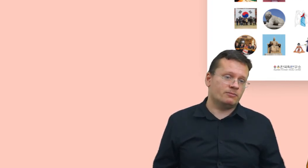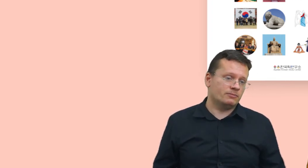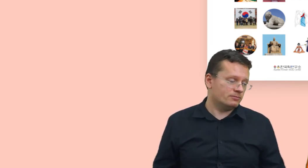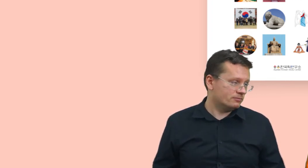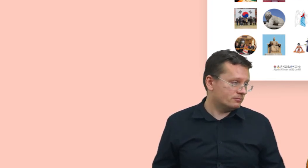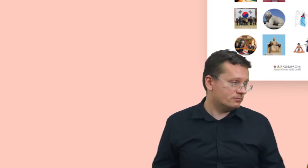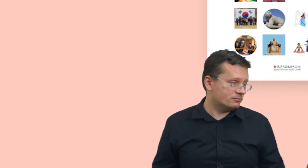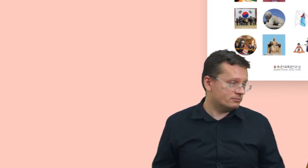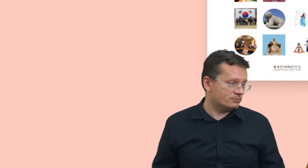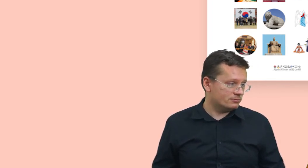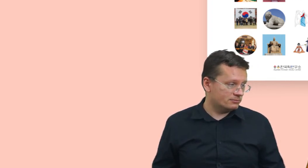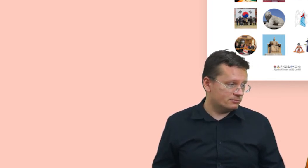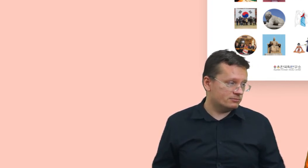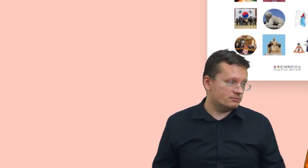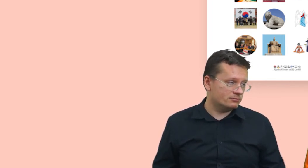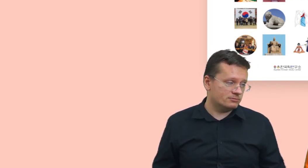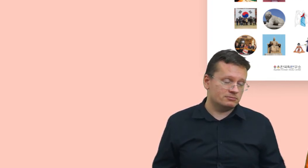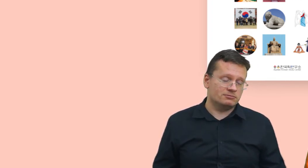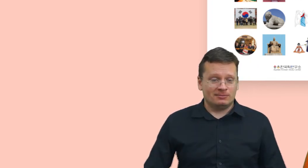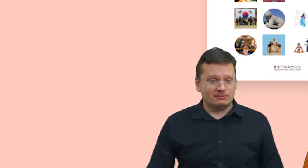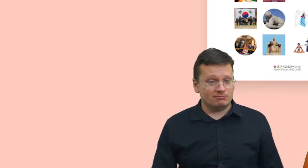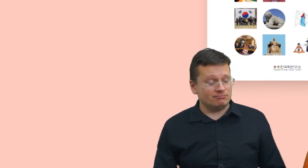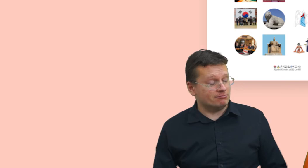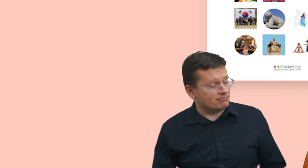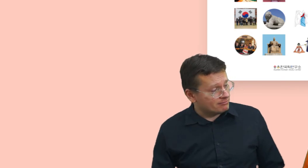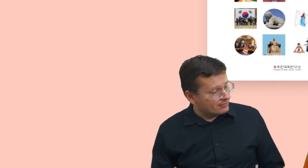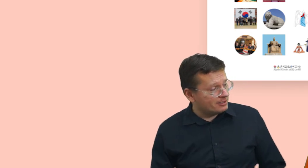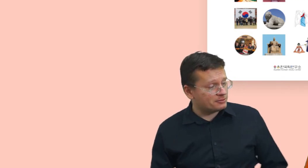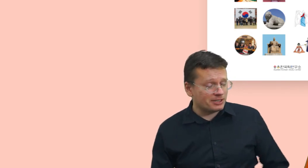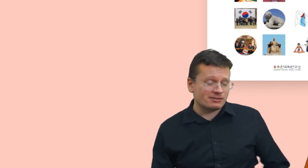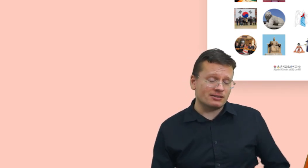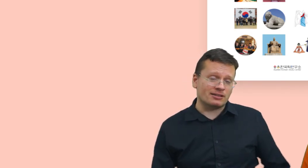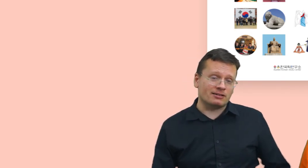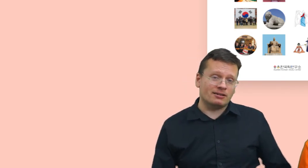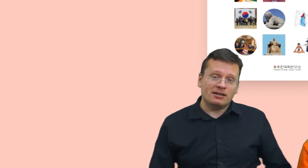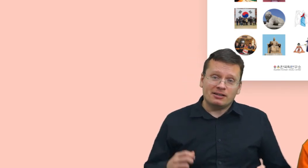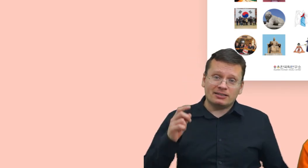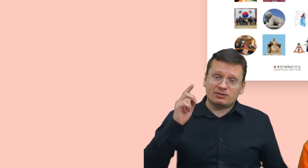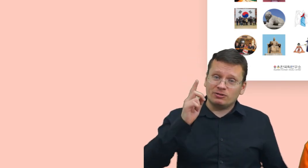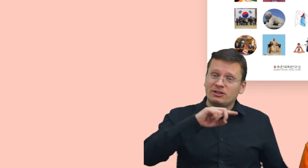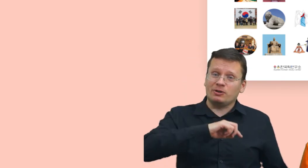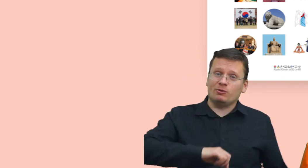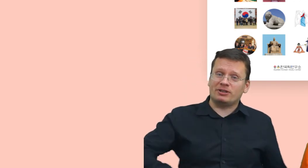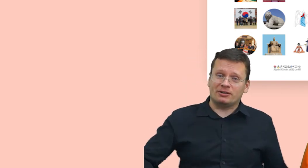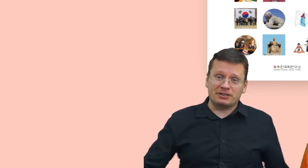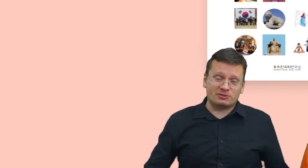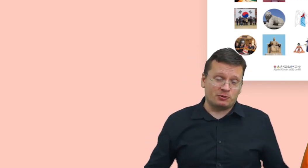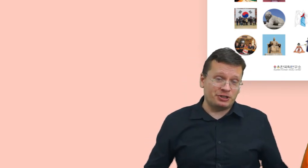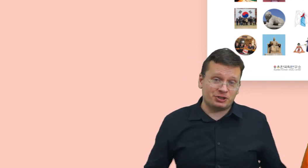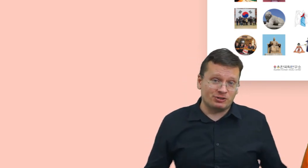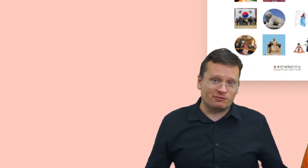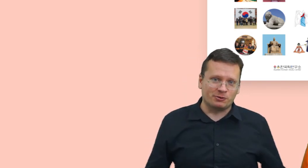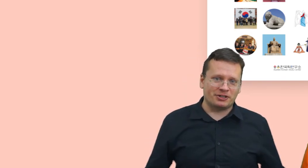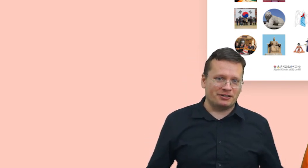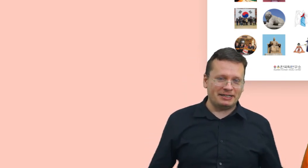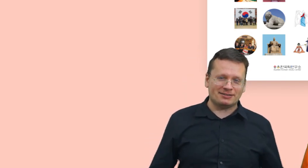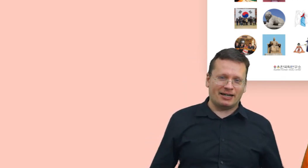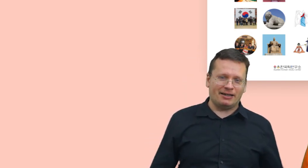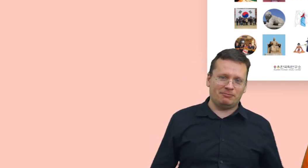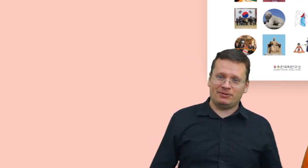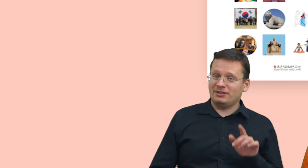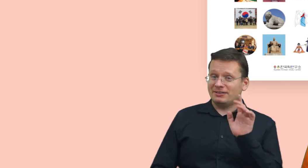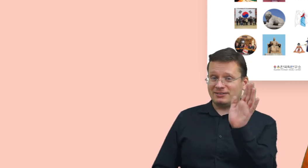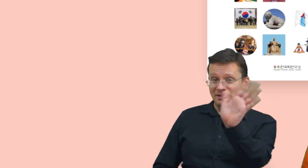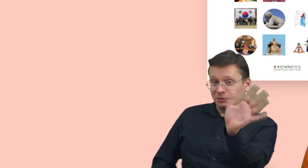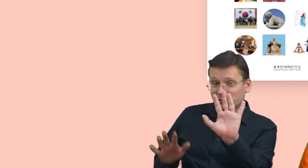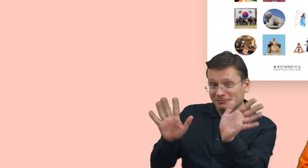to be one in front of the town entrance. Interesting. Let's continue with our exploration of Korea next